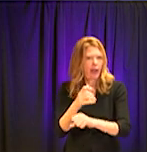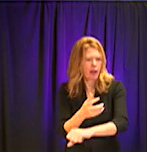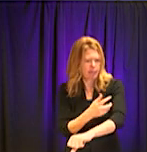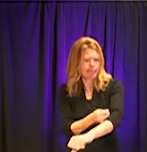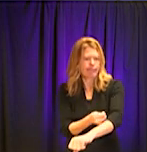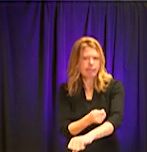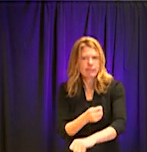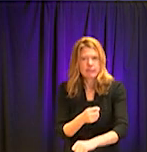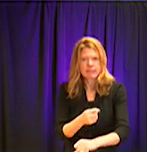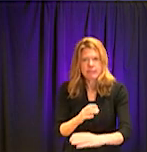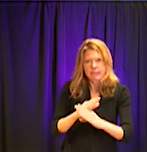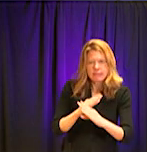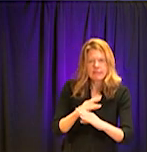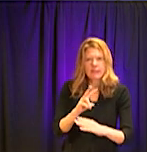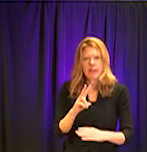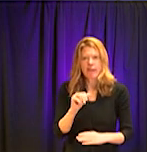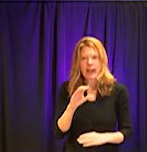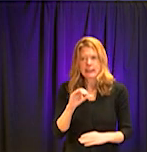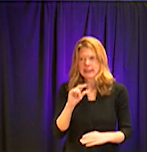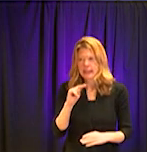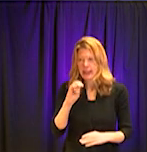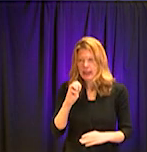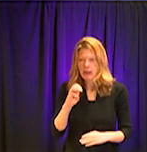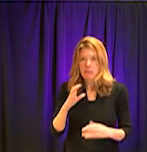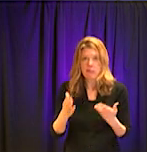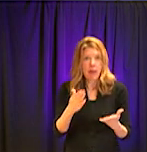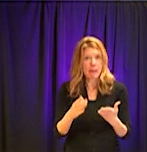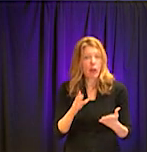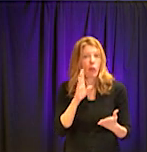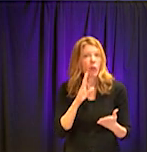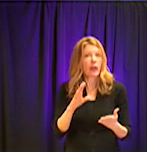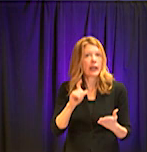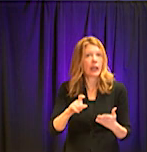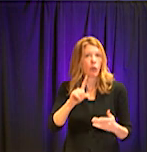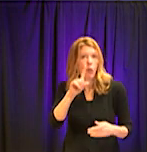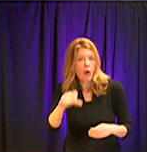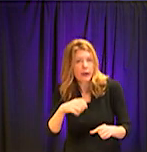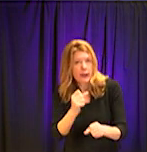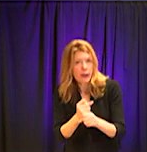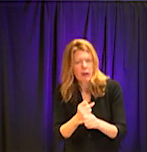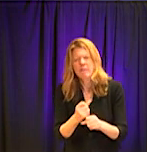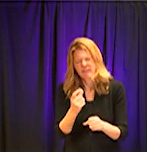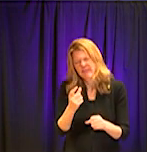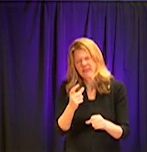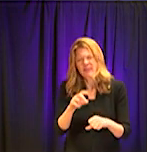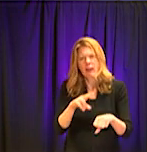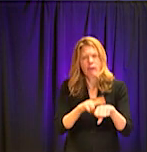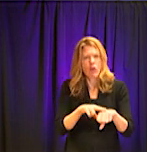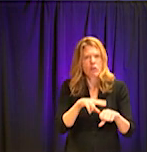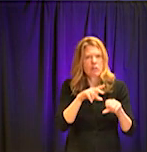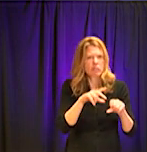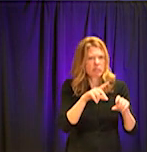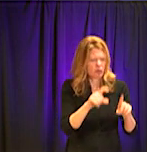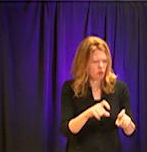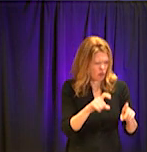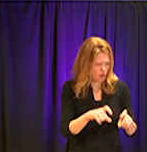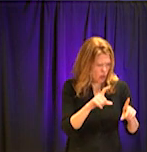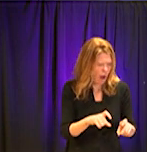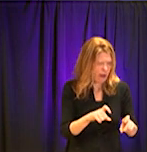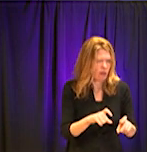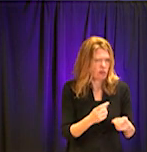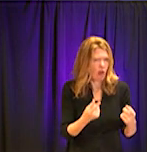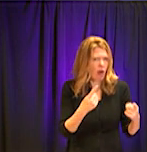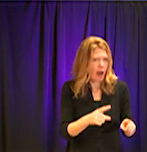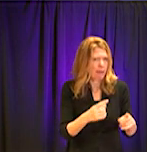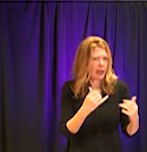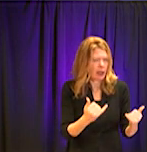a year, a year and a half or more, though tests and trials have begun, human trials have begun. Uh, but there